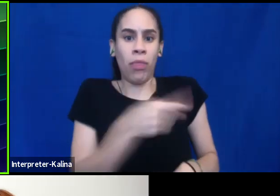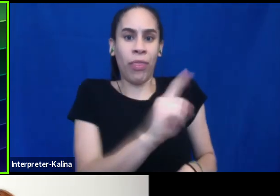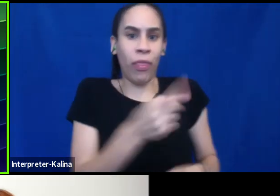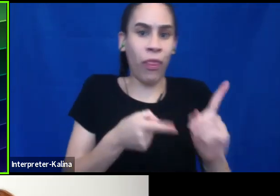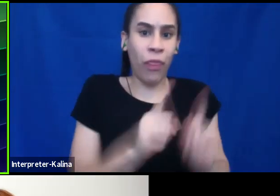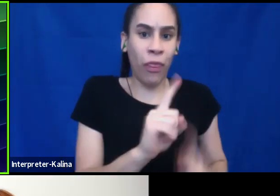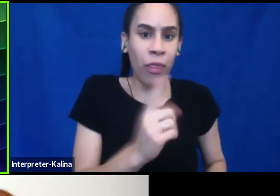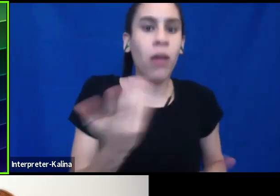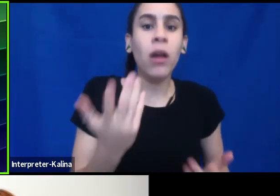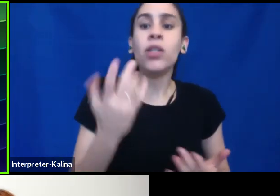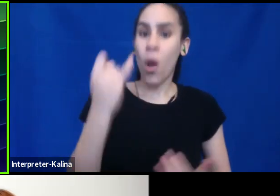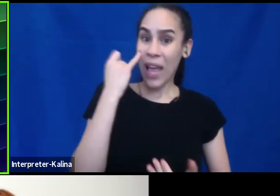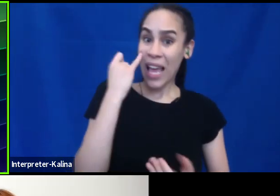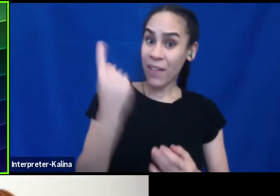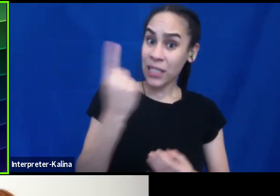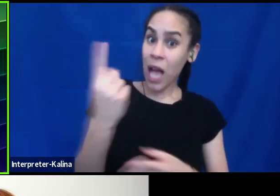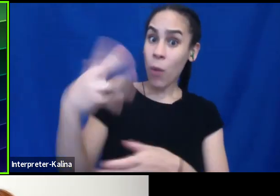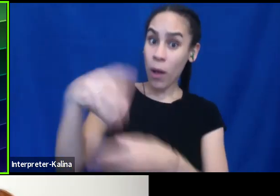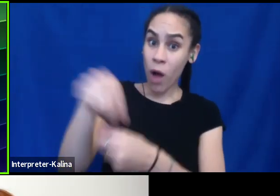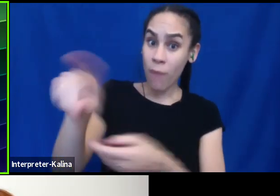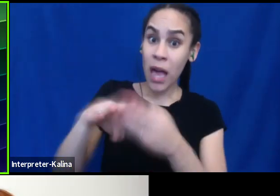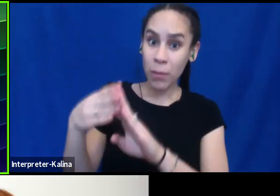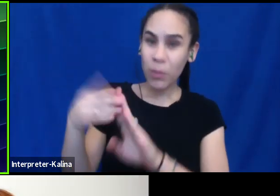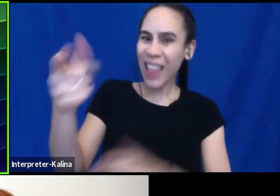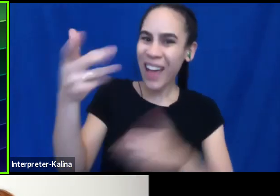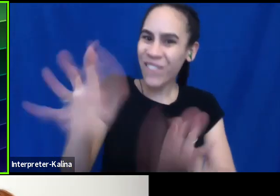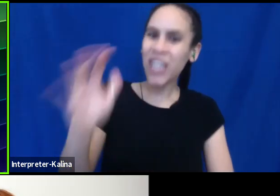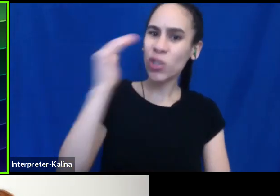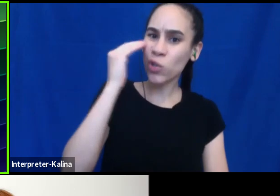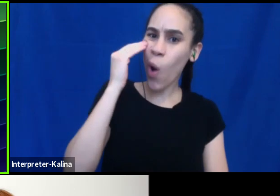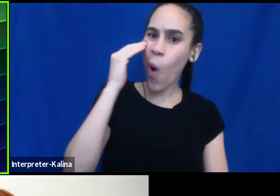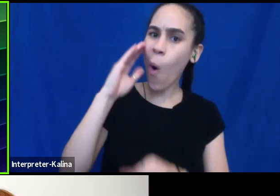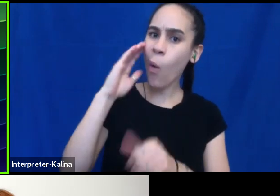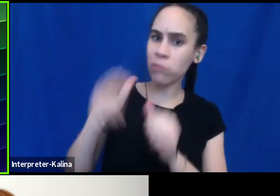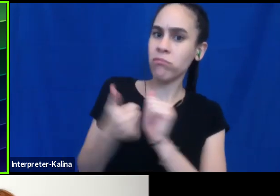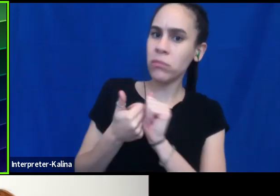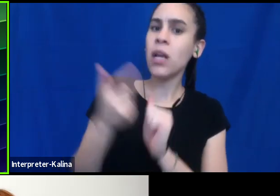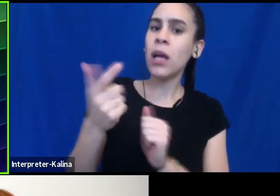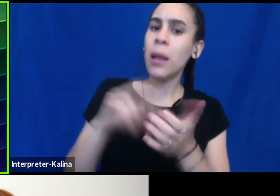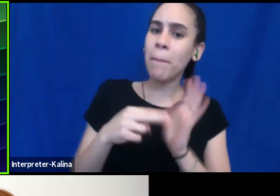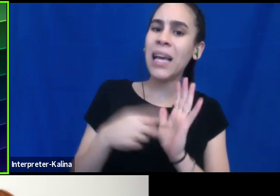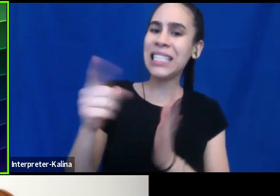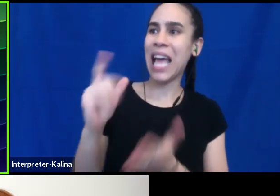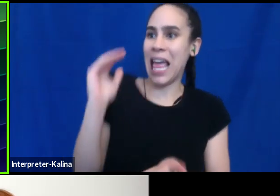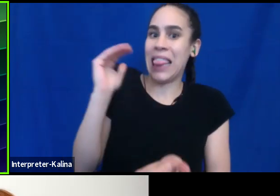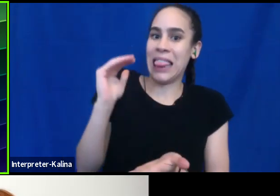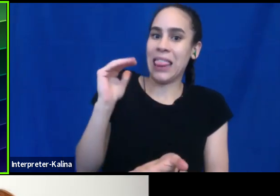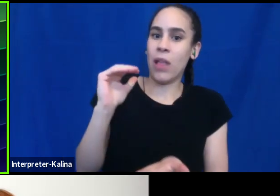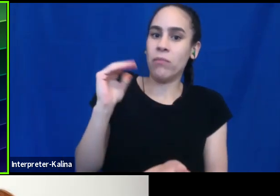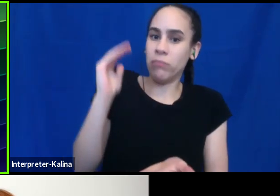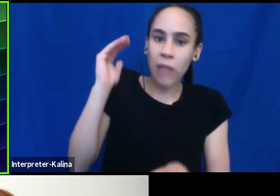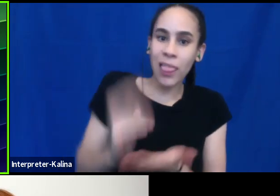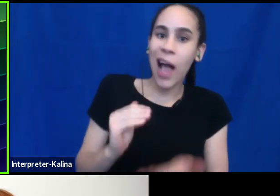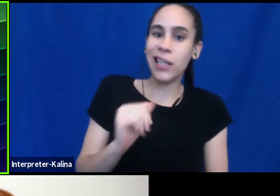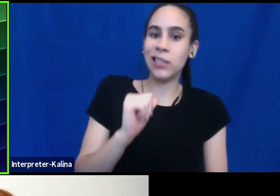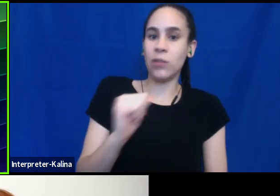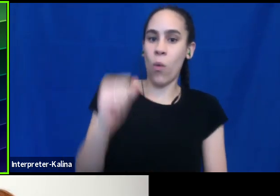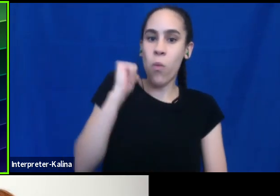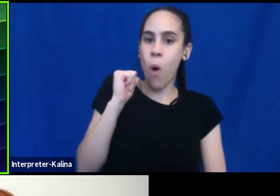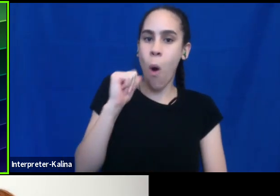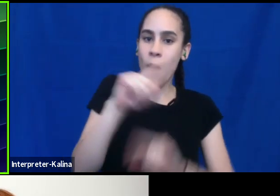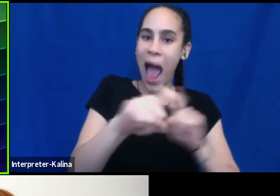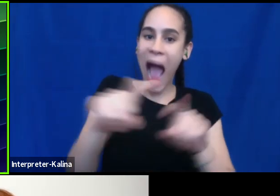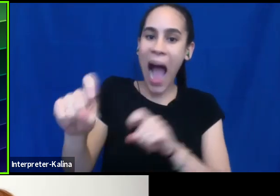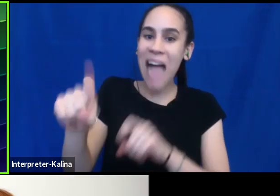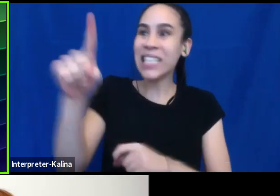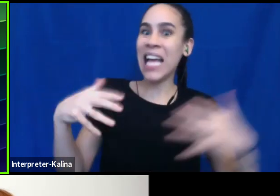actually someone in the room was part of that community and they know that they're less likely to ask their questions because they're really, really worried. They're going to hurt somebody and